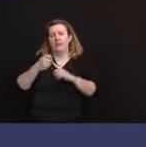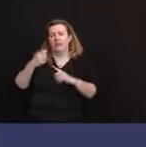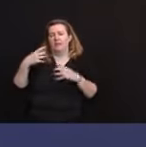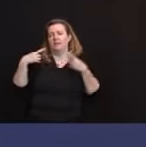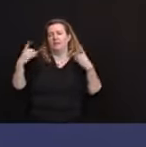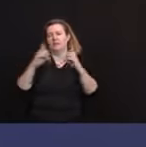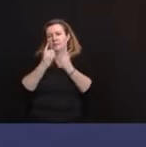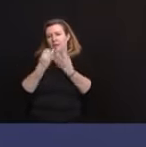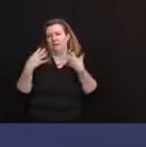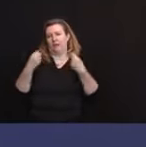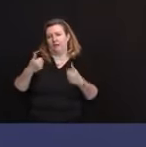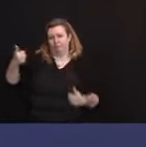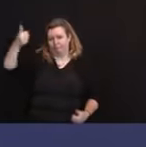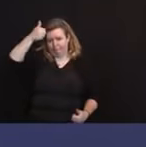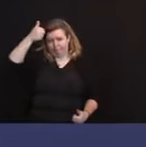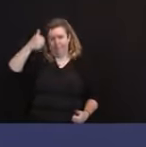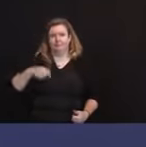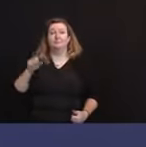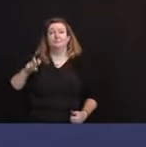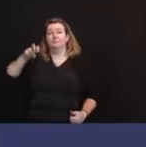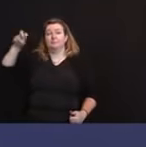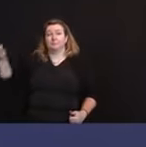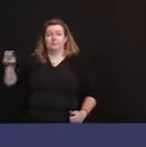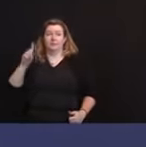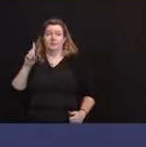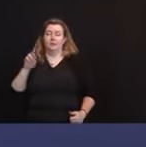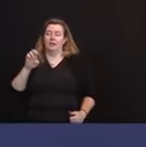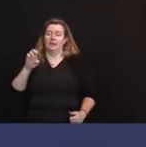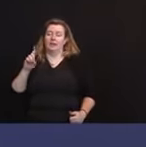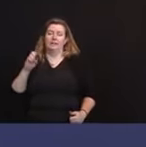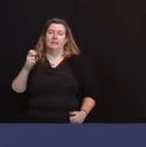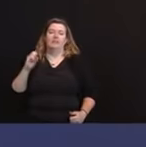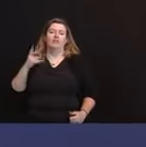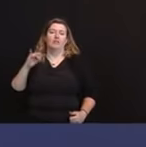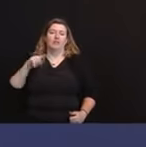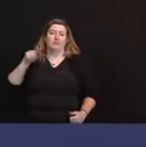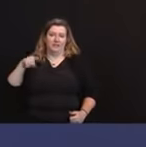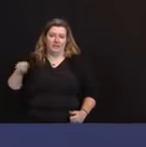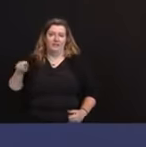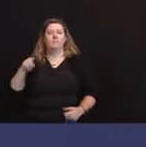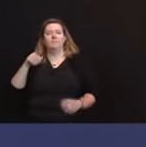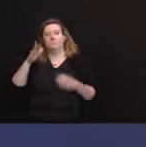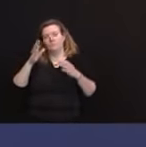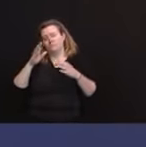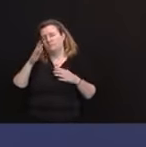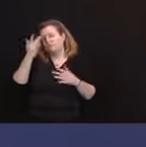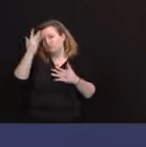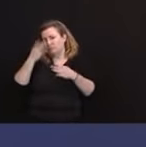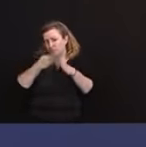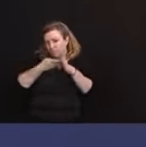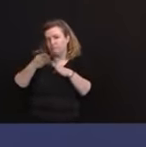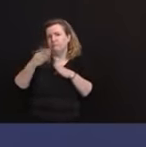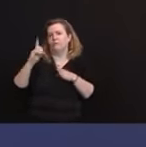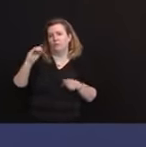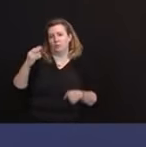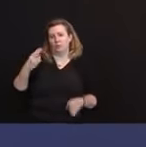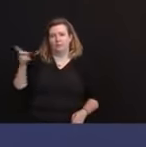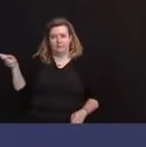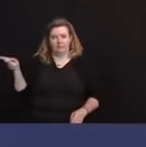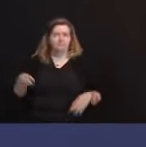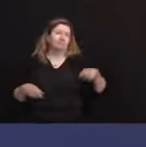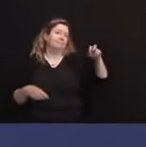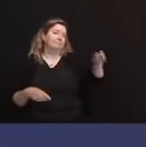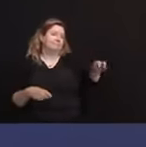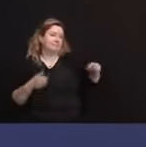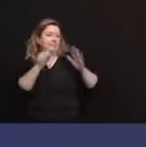Disease Service Medical Director, Dr. Ed Lifshitz. Great to have you both. To my left, the guy who needs no introduction, Superintendent of State Police Colonel Pat